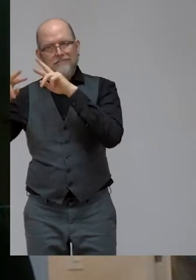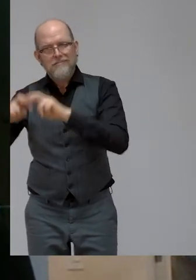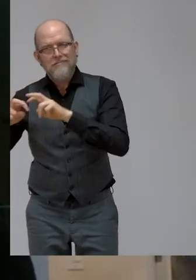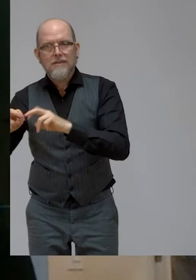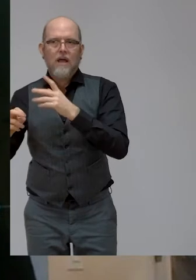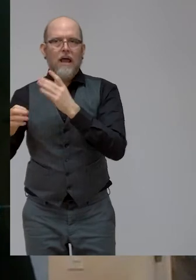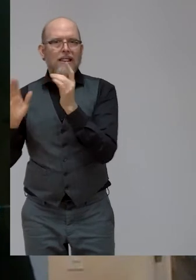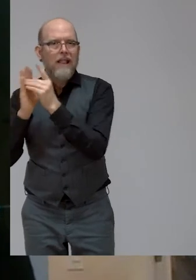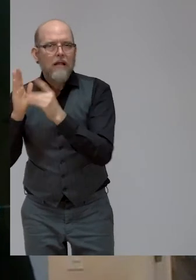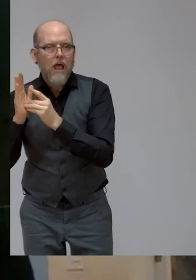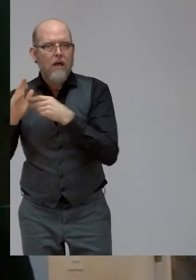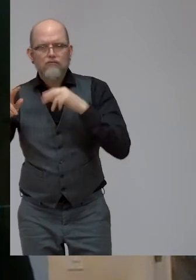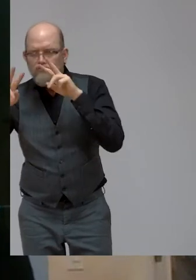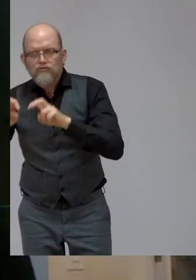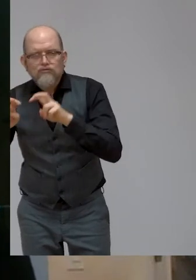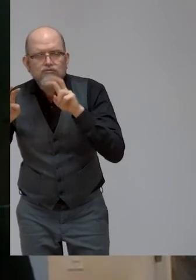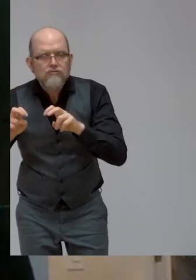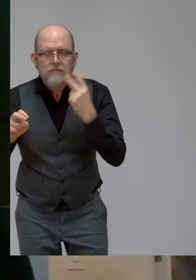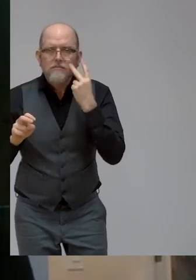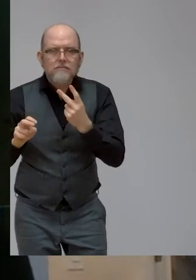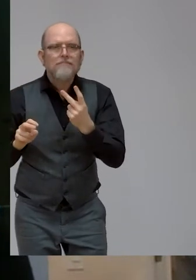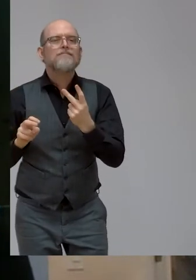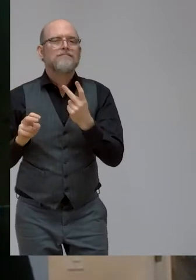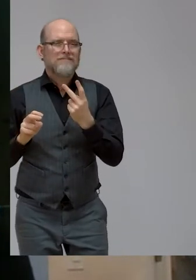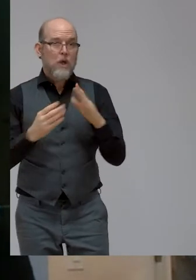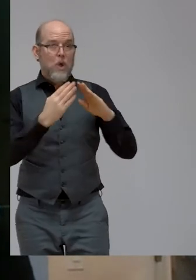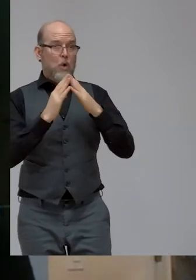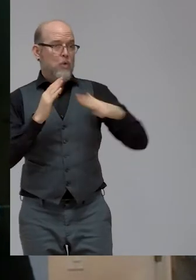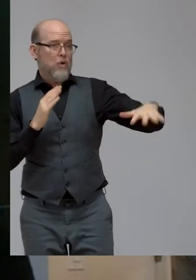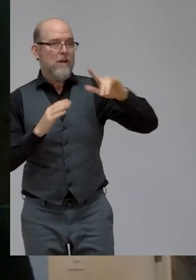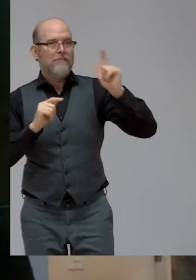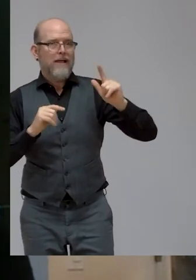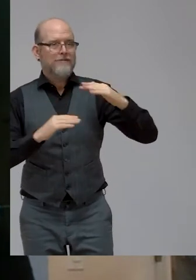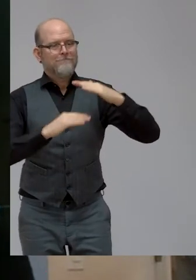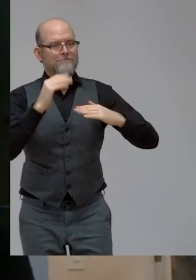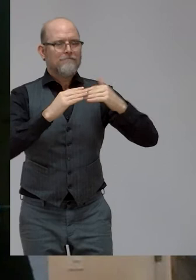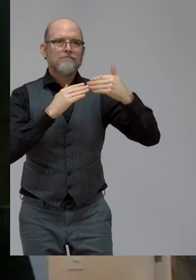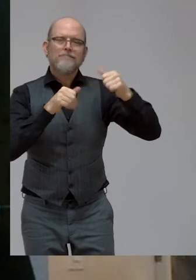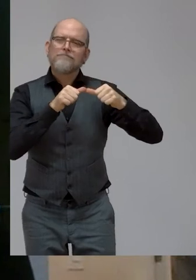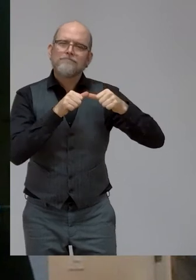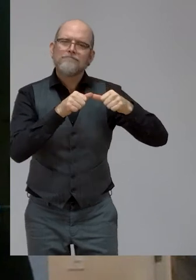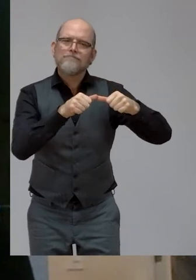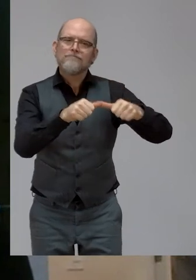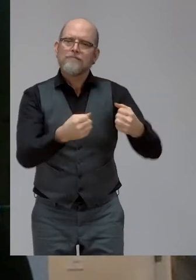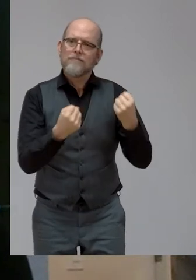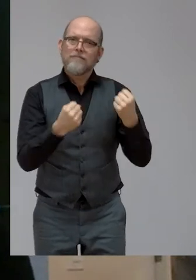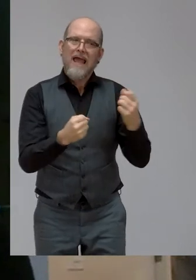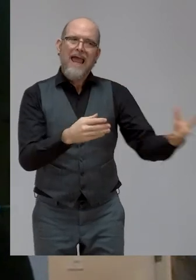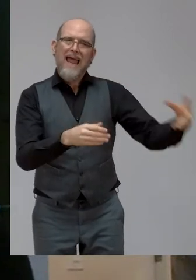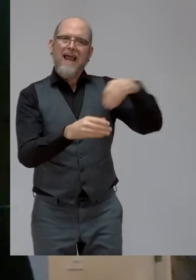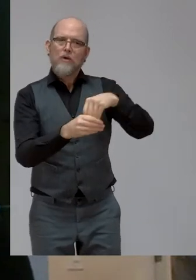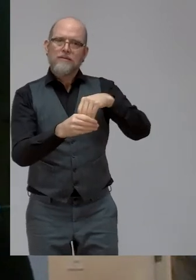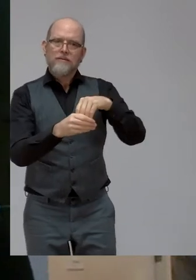sustainable and inclusive communities aligned with the institution's twin goals of ending